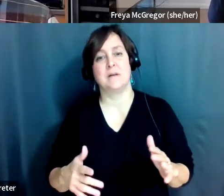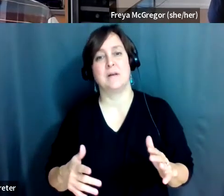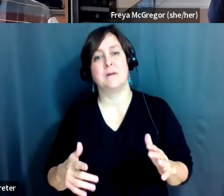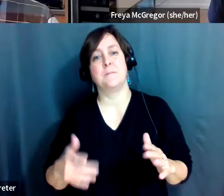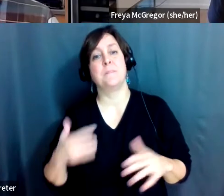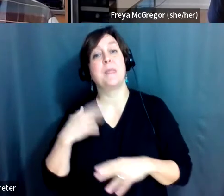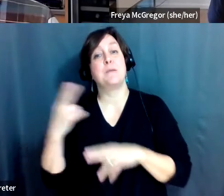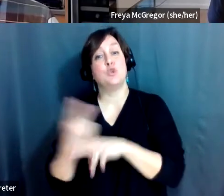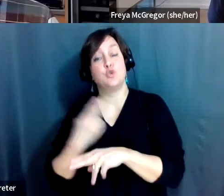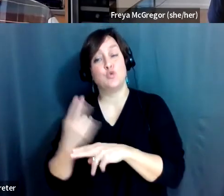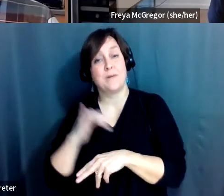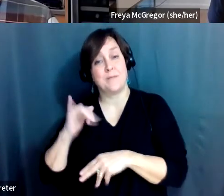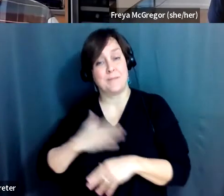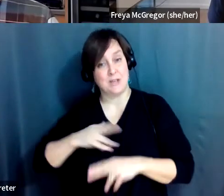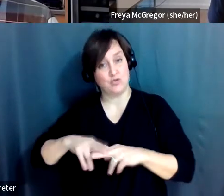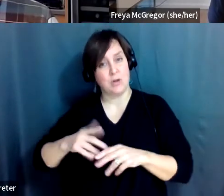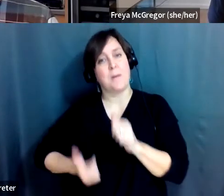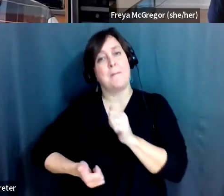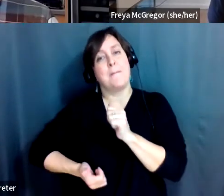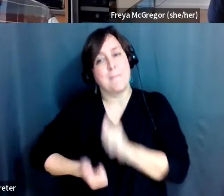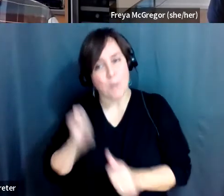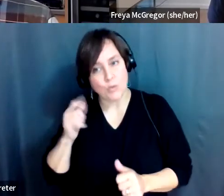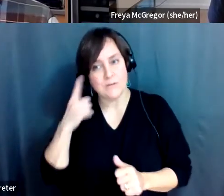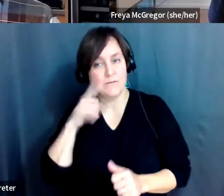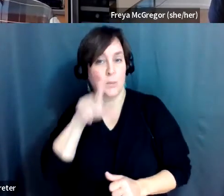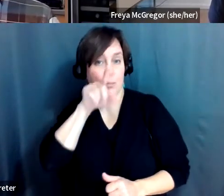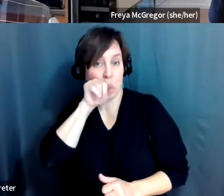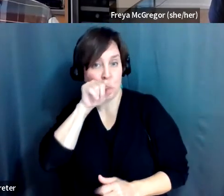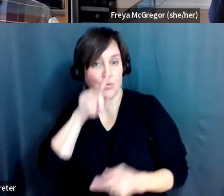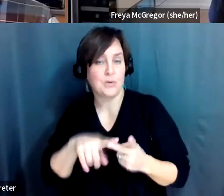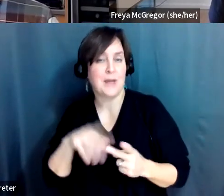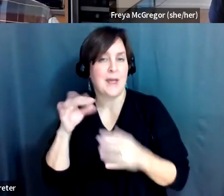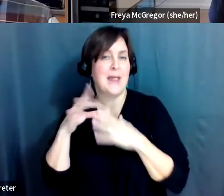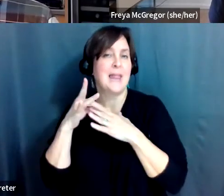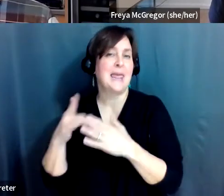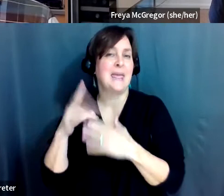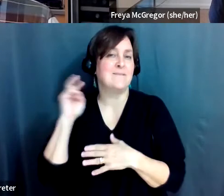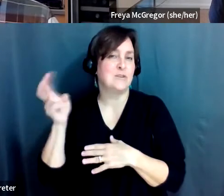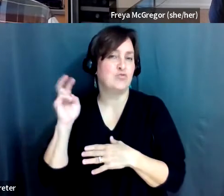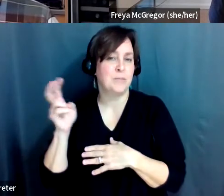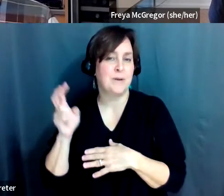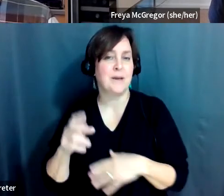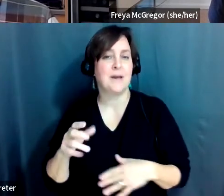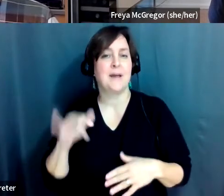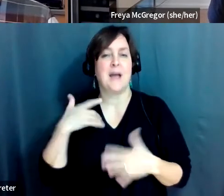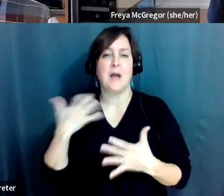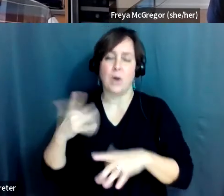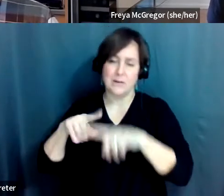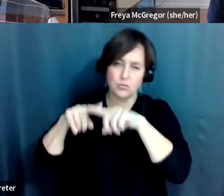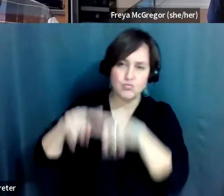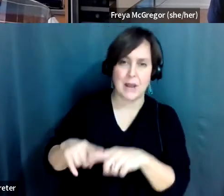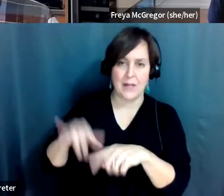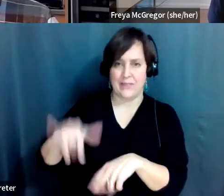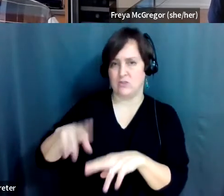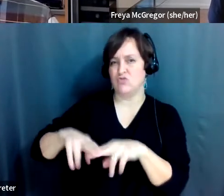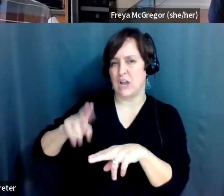it primarily for birding and for leading trips. I wanted something that I could really rely on if I came